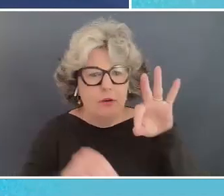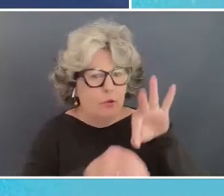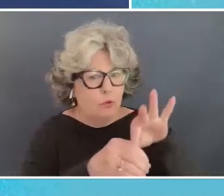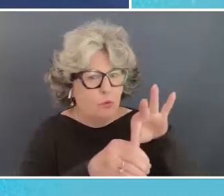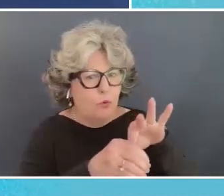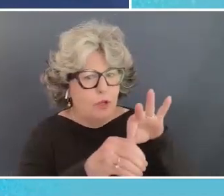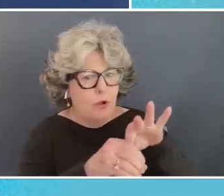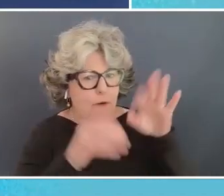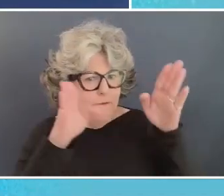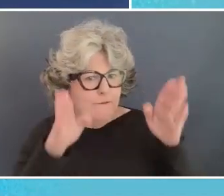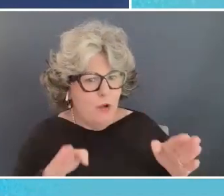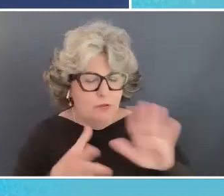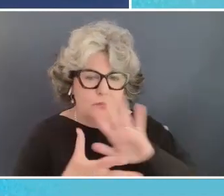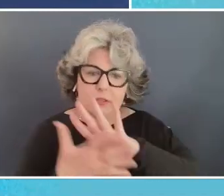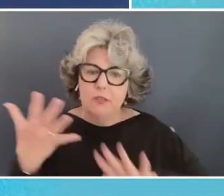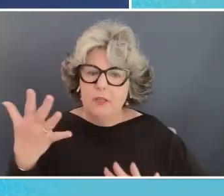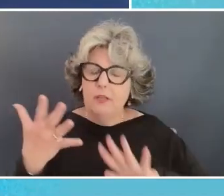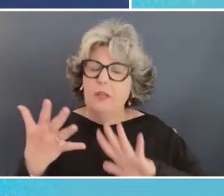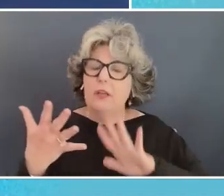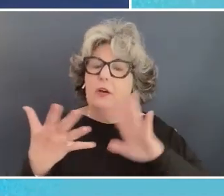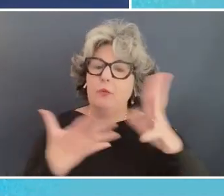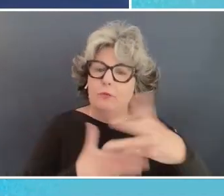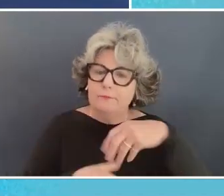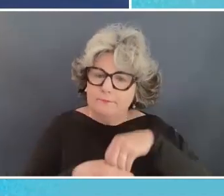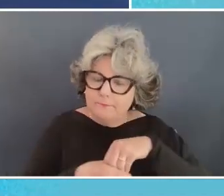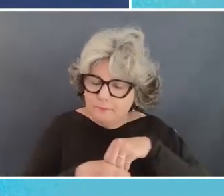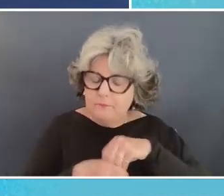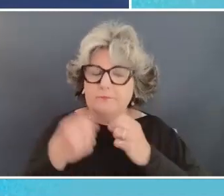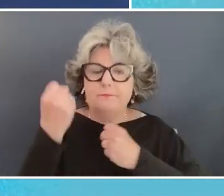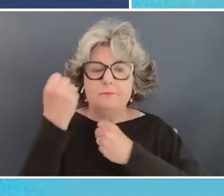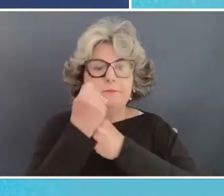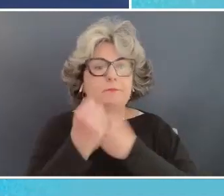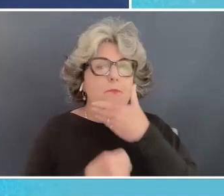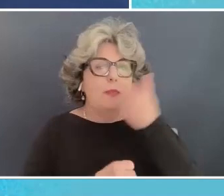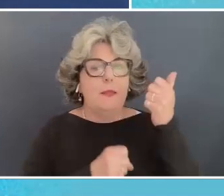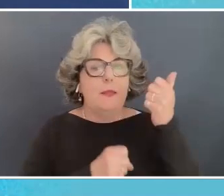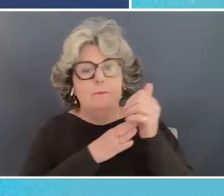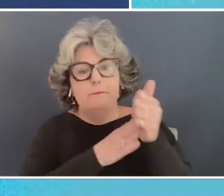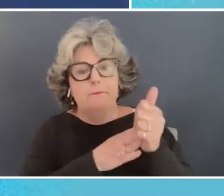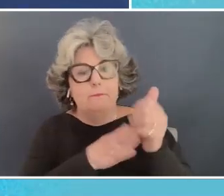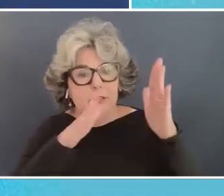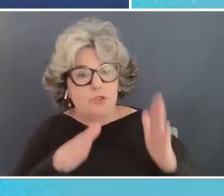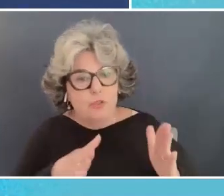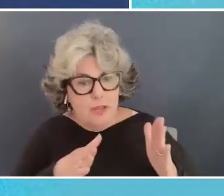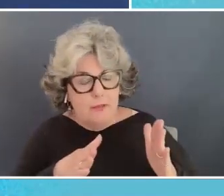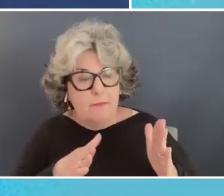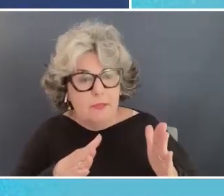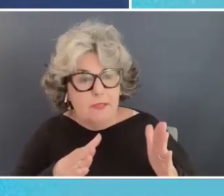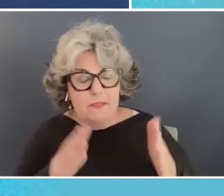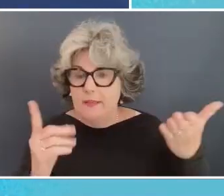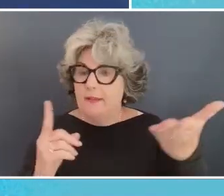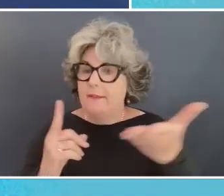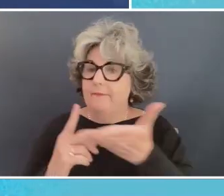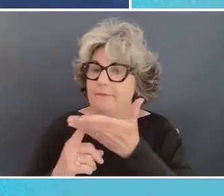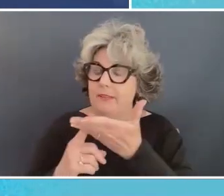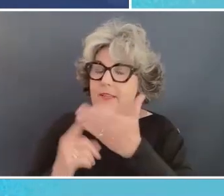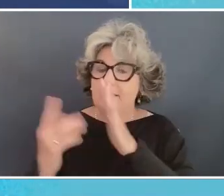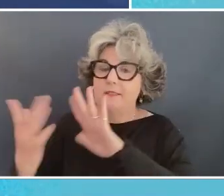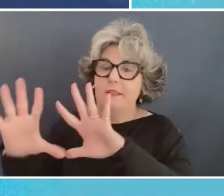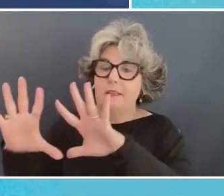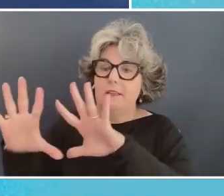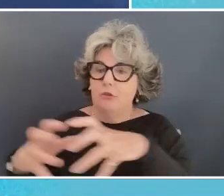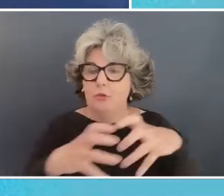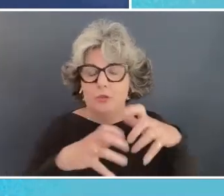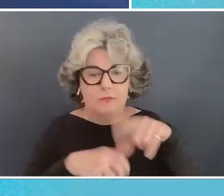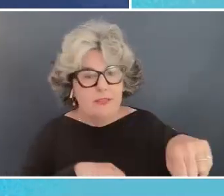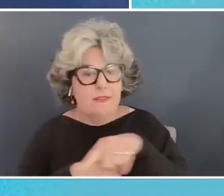and so if we really embrace this and and and be the best champions we can and convince our networks to be the best champions they